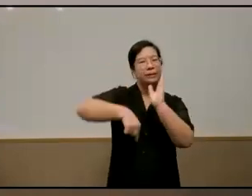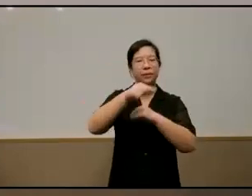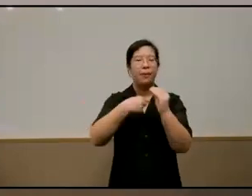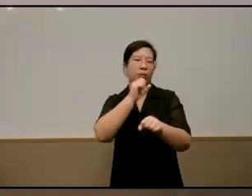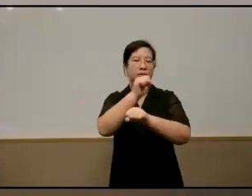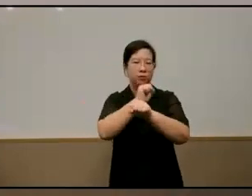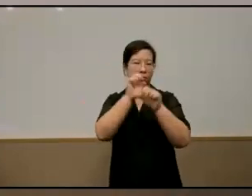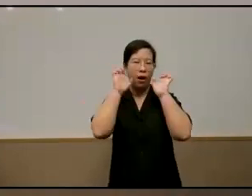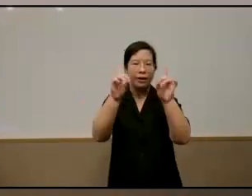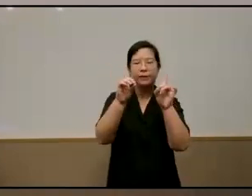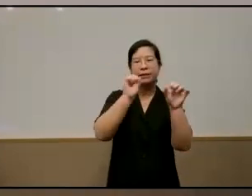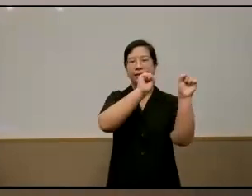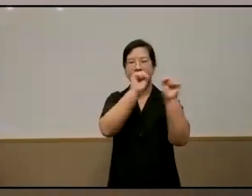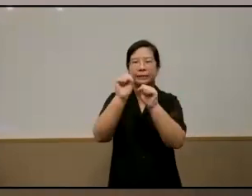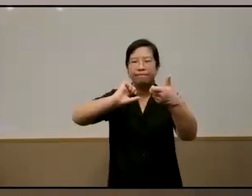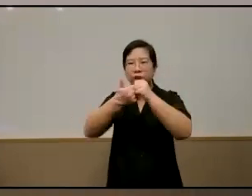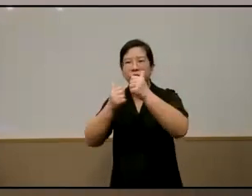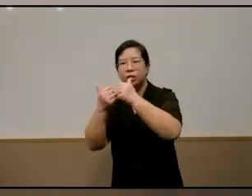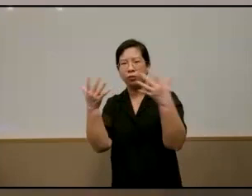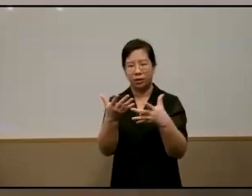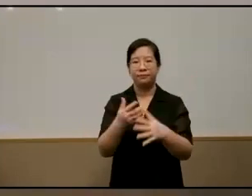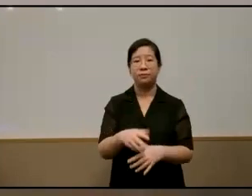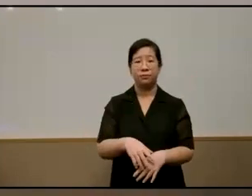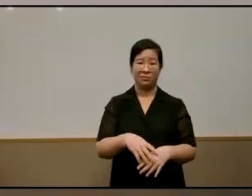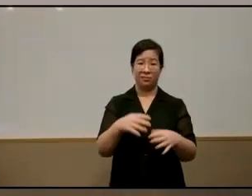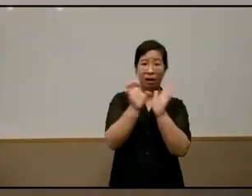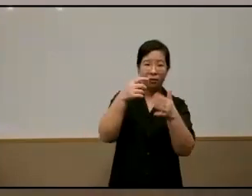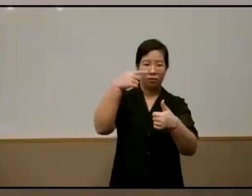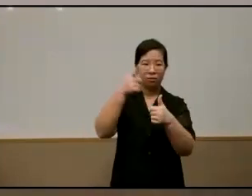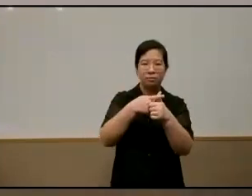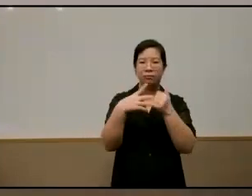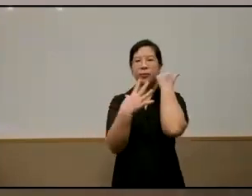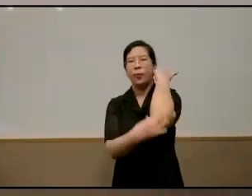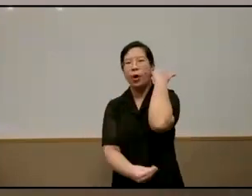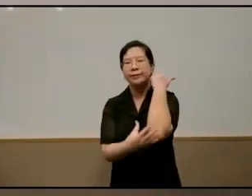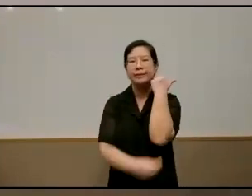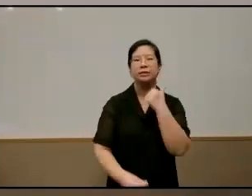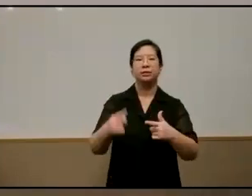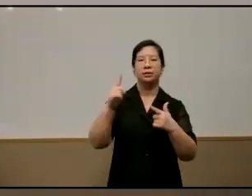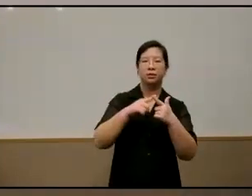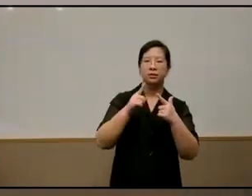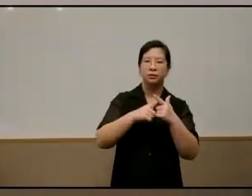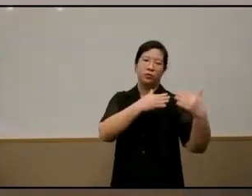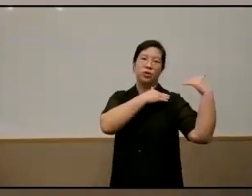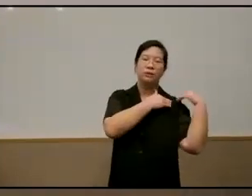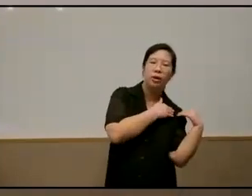our education system time poverty responsibleization